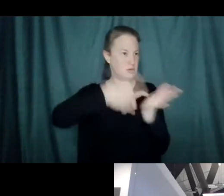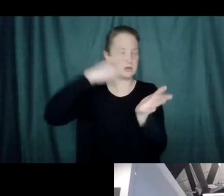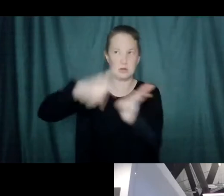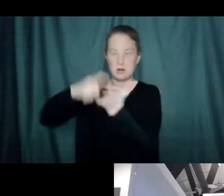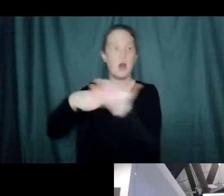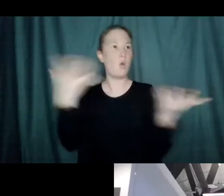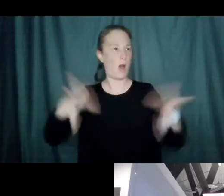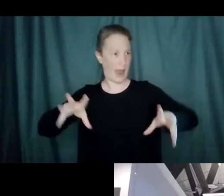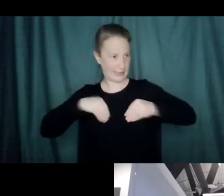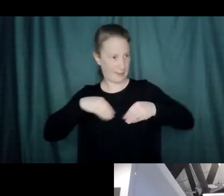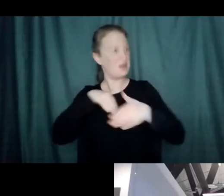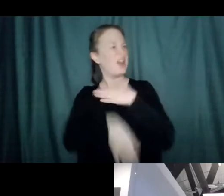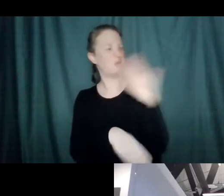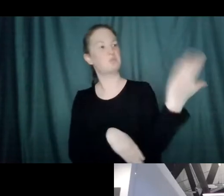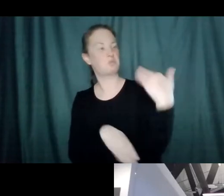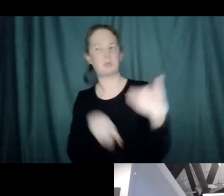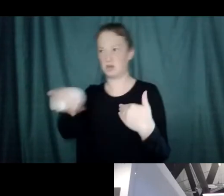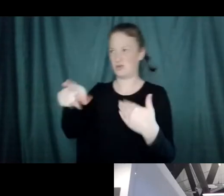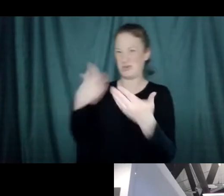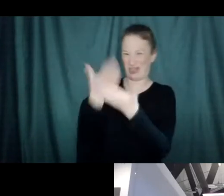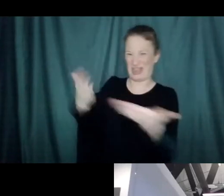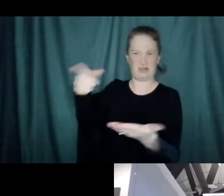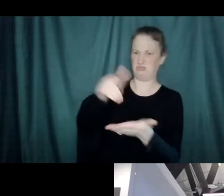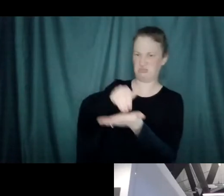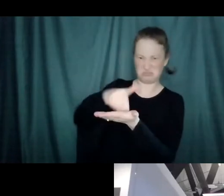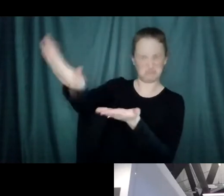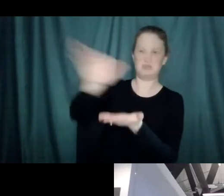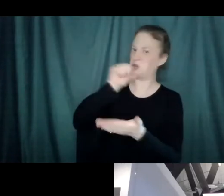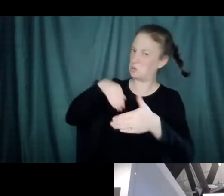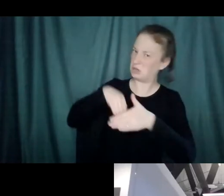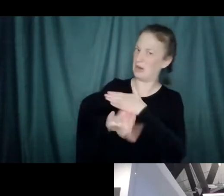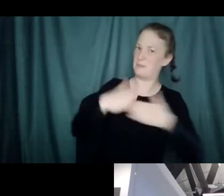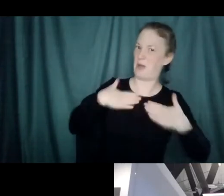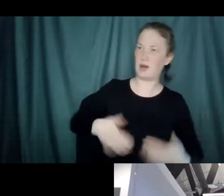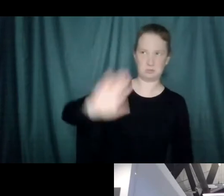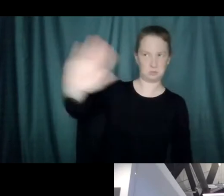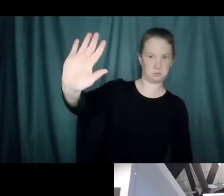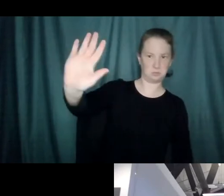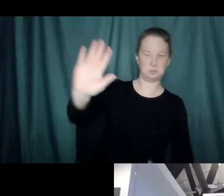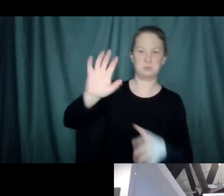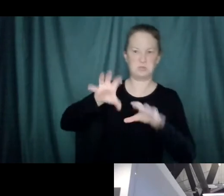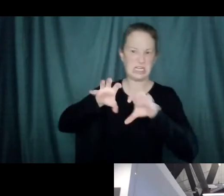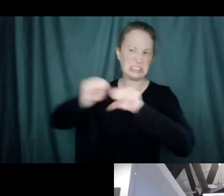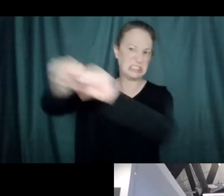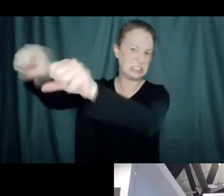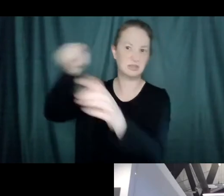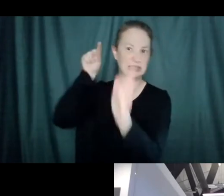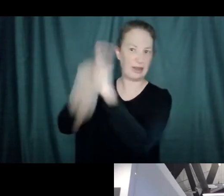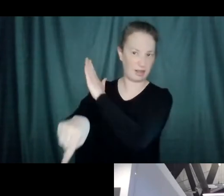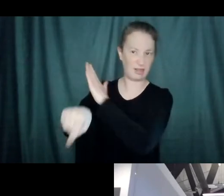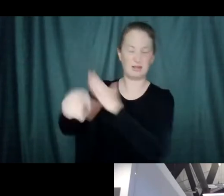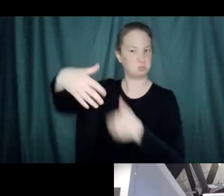very specific roles and talk to each other in order to make sure that we stay healthy. Because like Jay said,